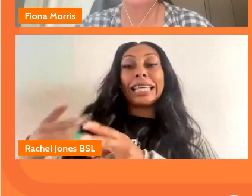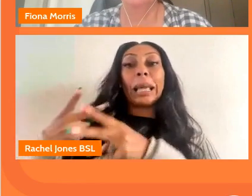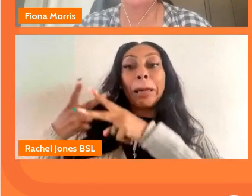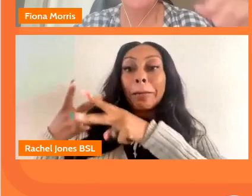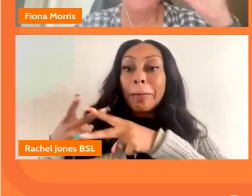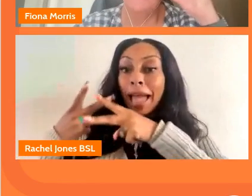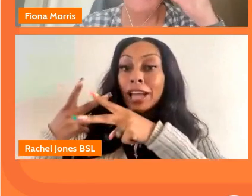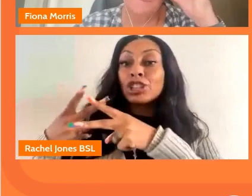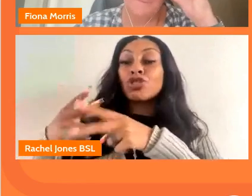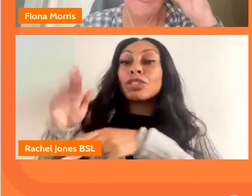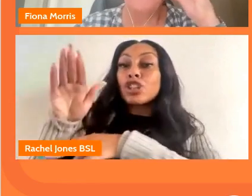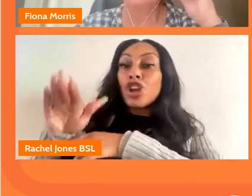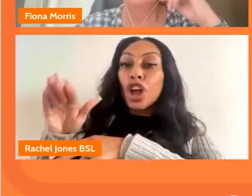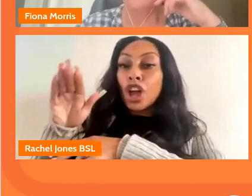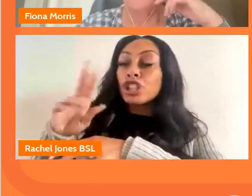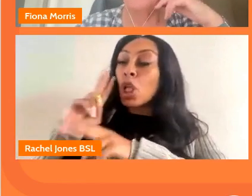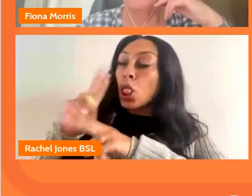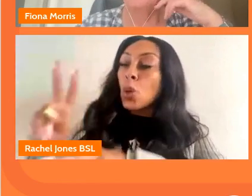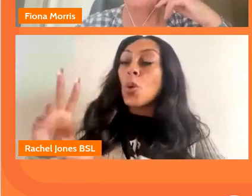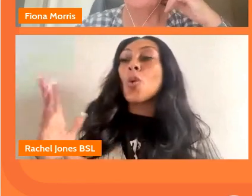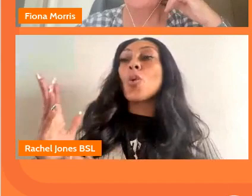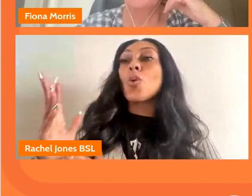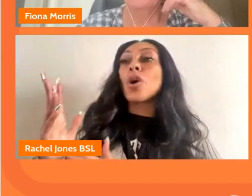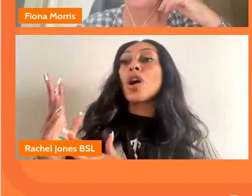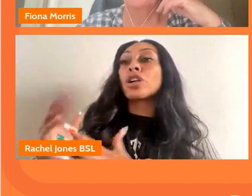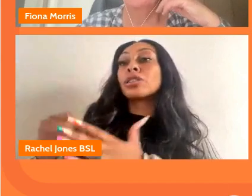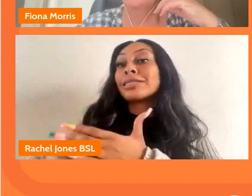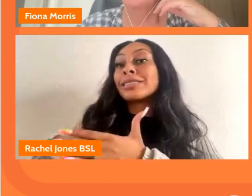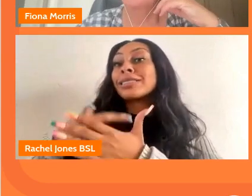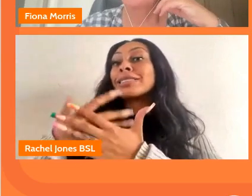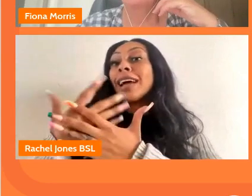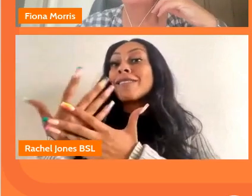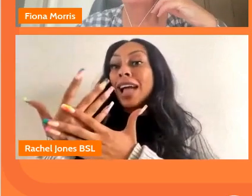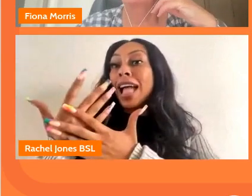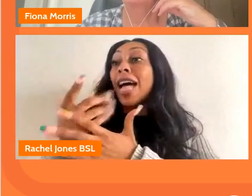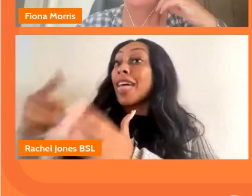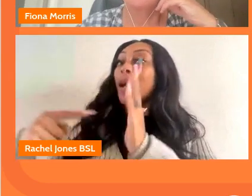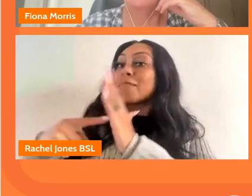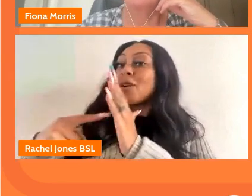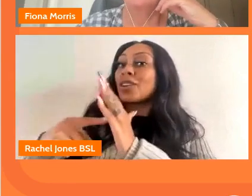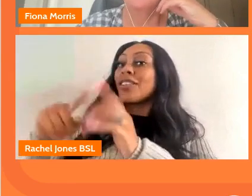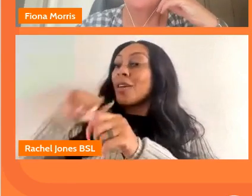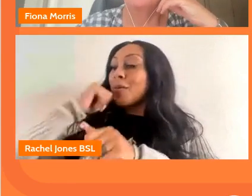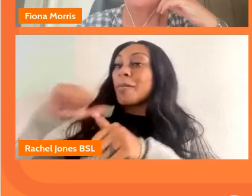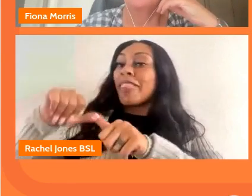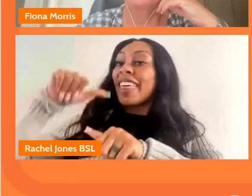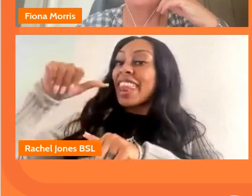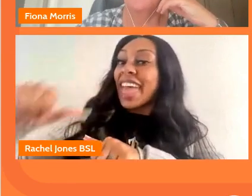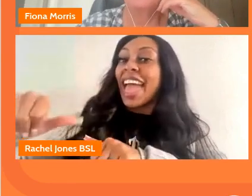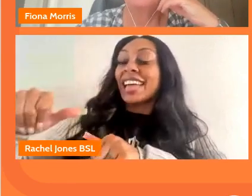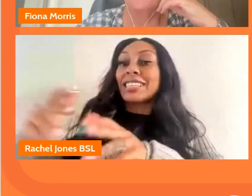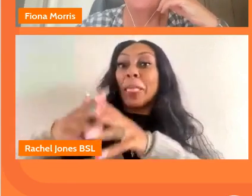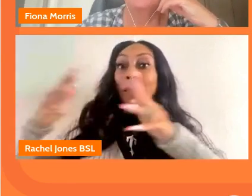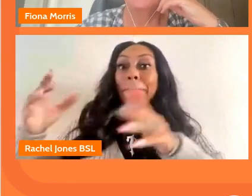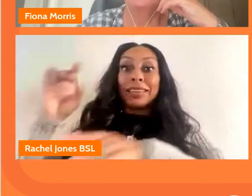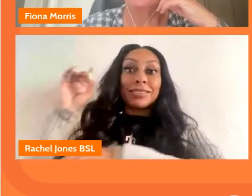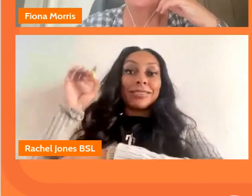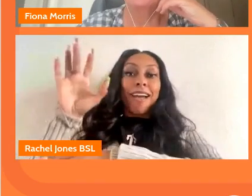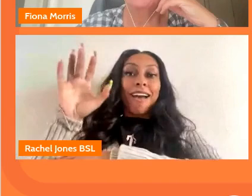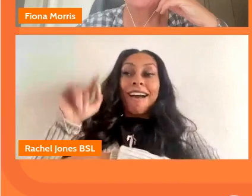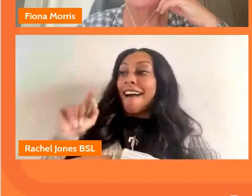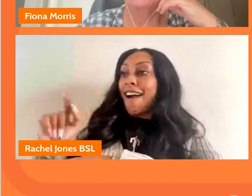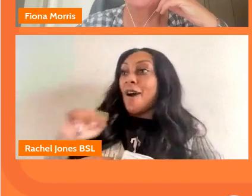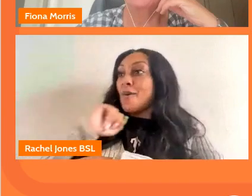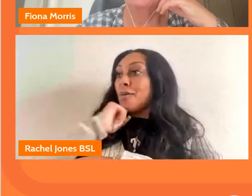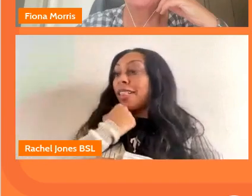nurturing um and i think that's really important because that will be they'll be the next big stars these will be the people i think who